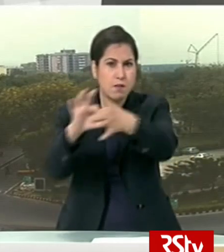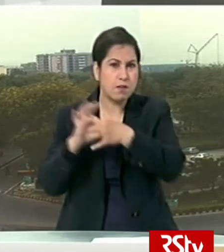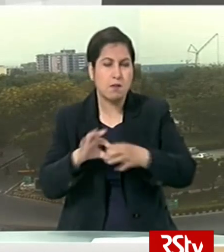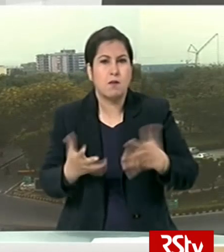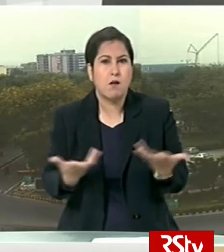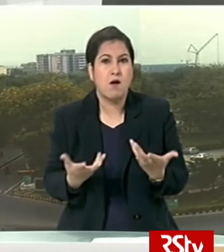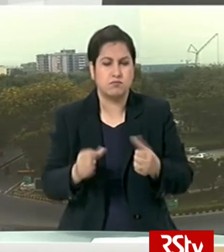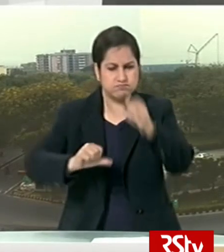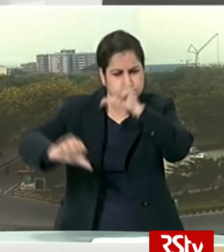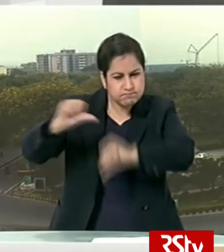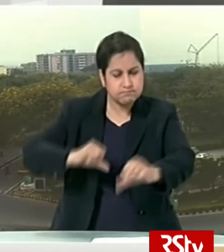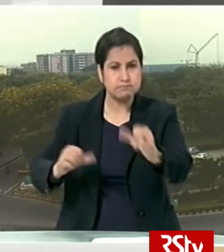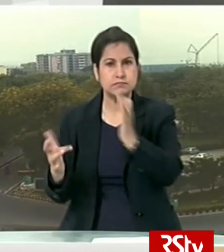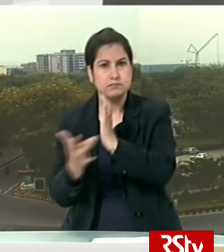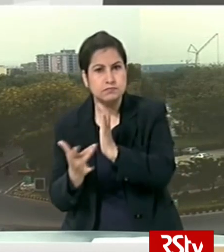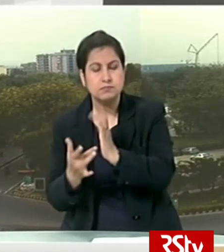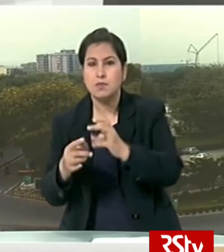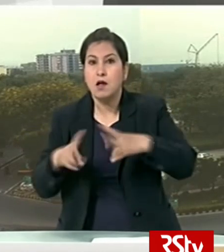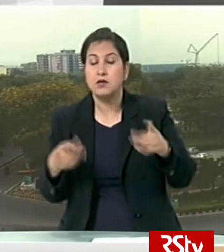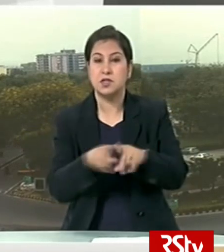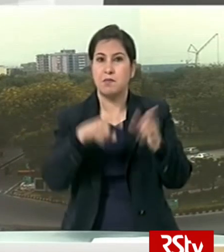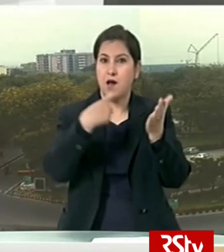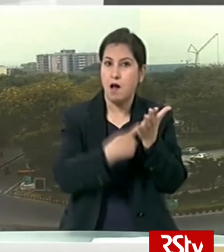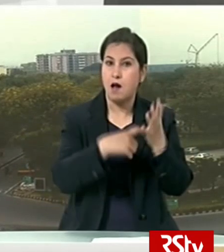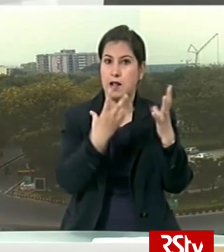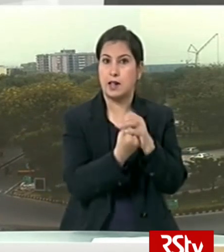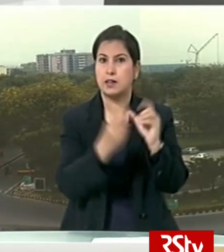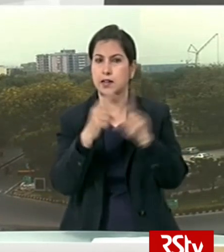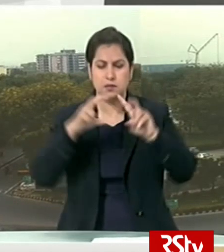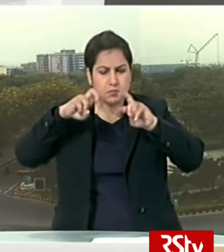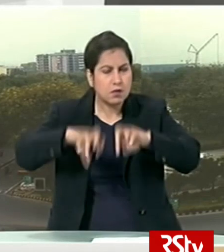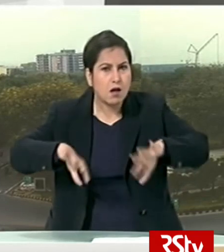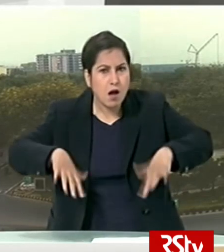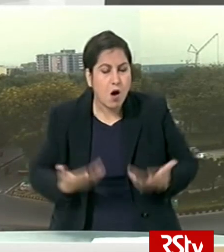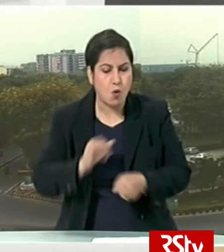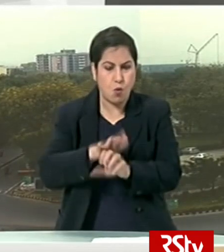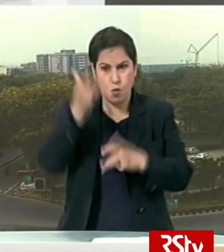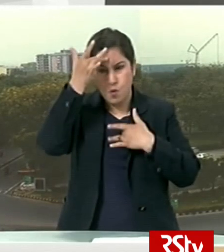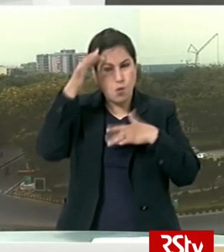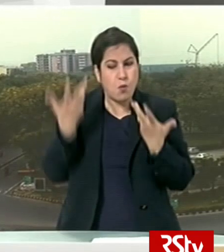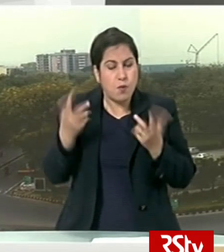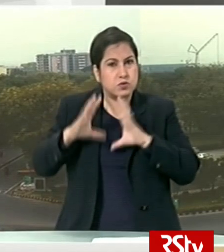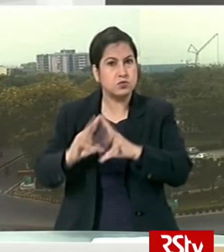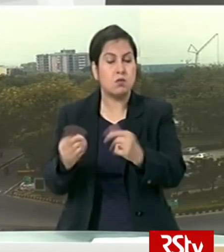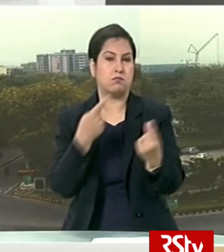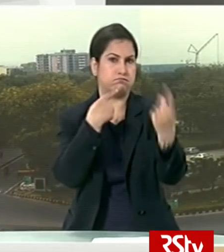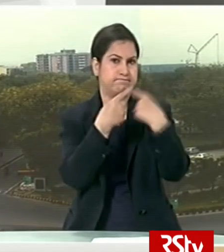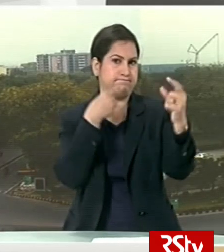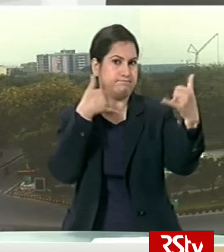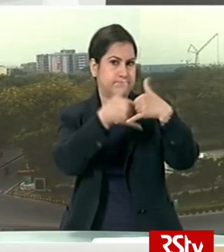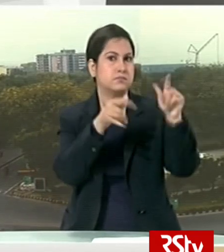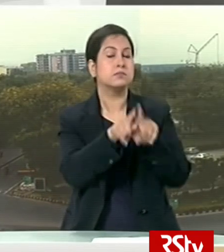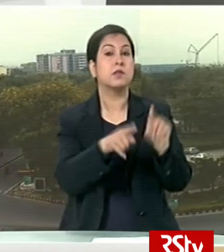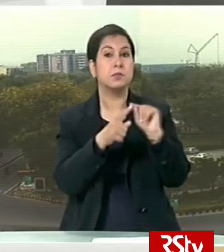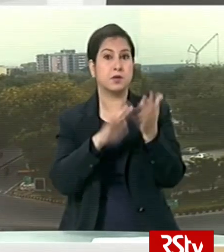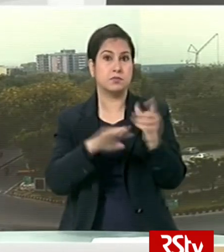coordination on scientific innovation and r and d in the wake of covid 19 situation p.m